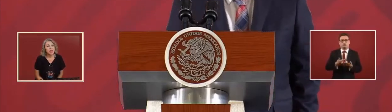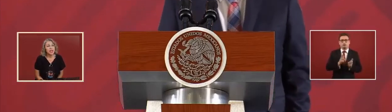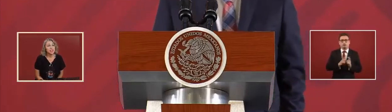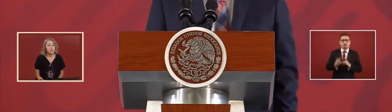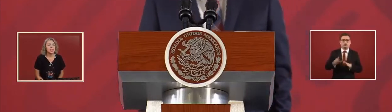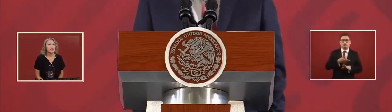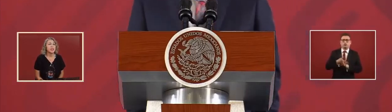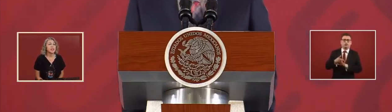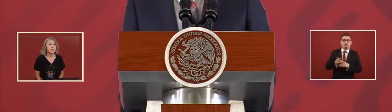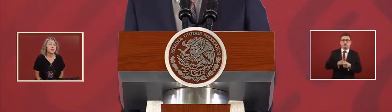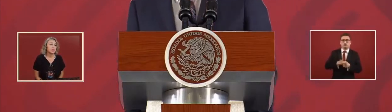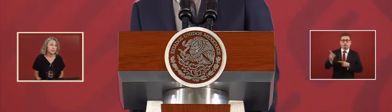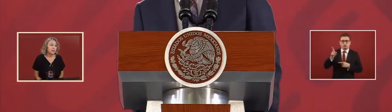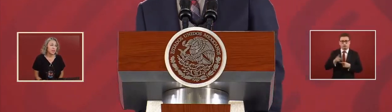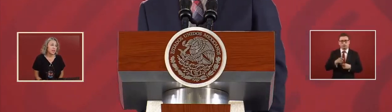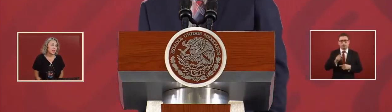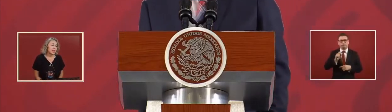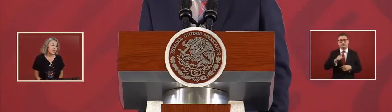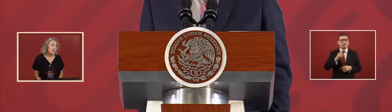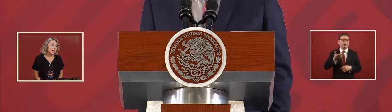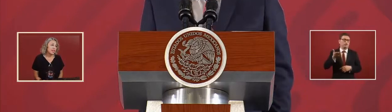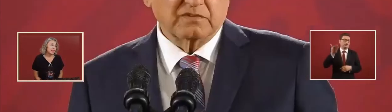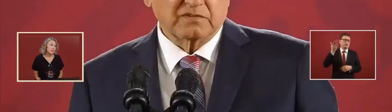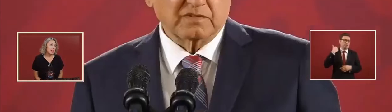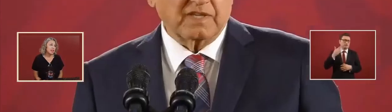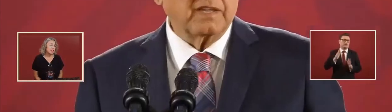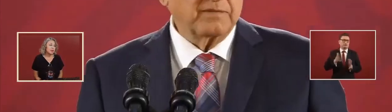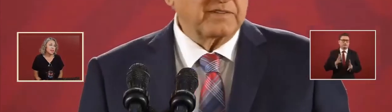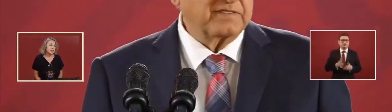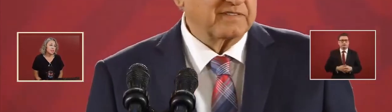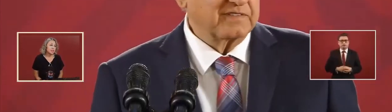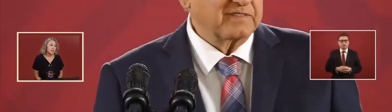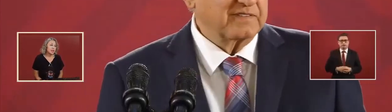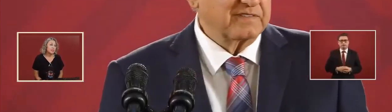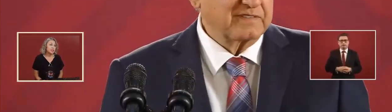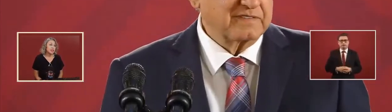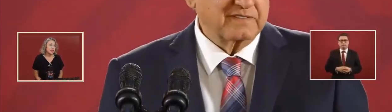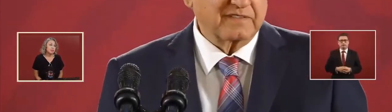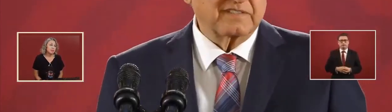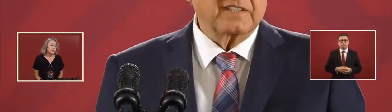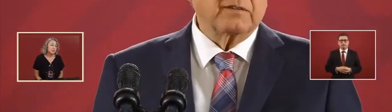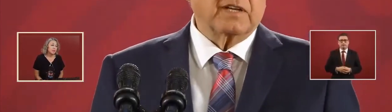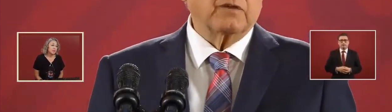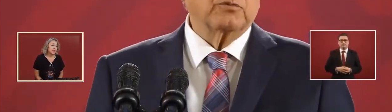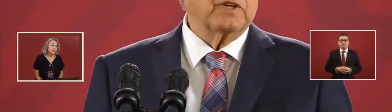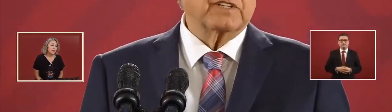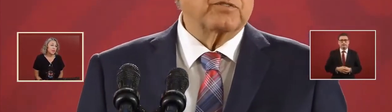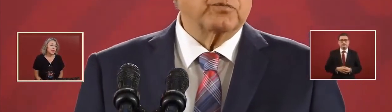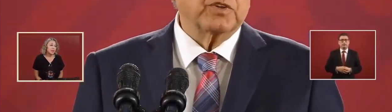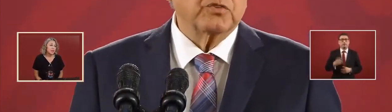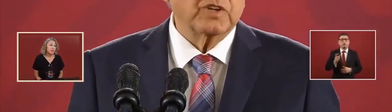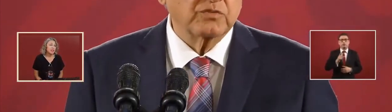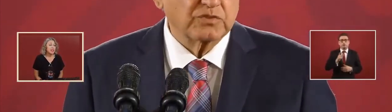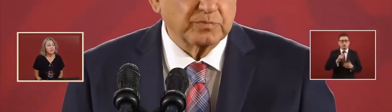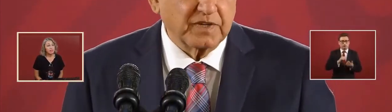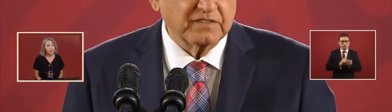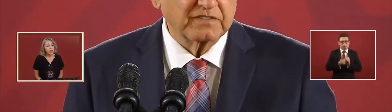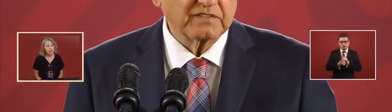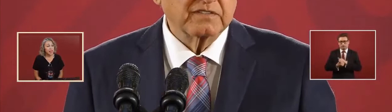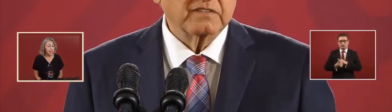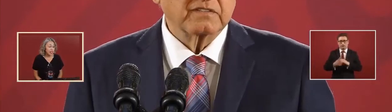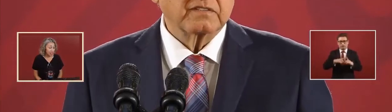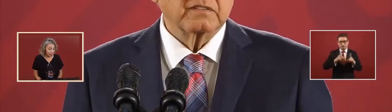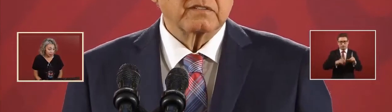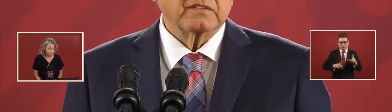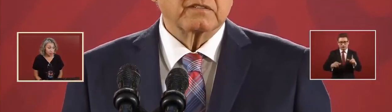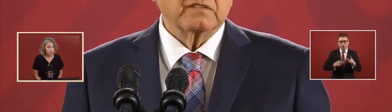Like they've had in the past. Every time that they've had a transformation in this